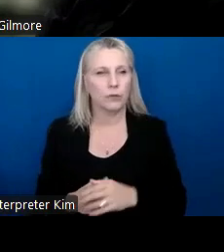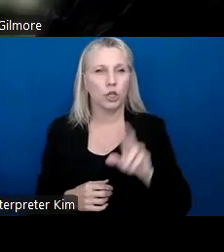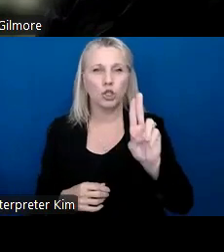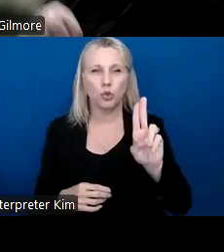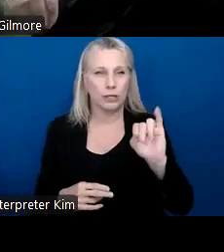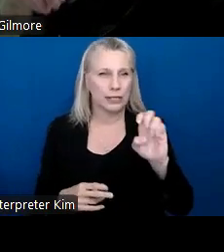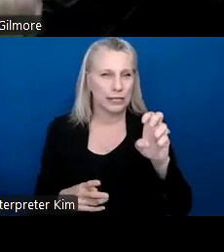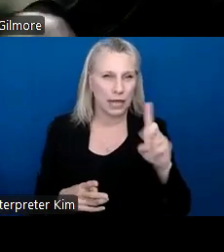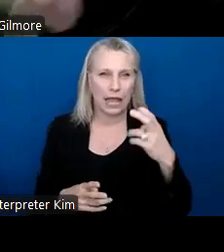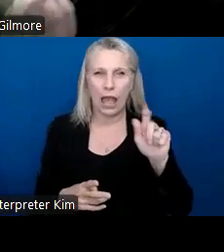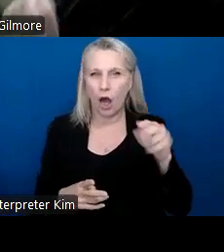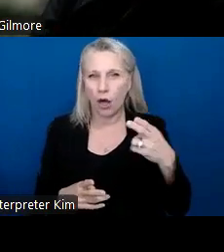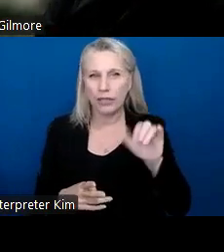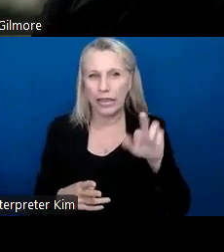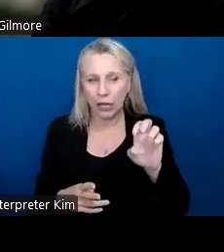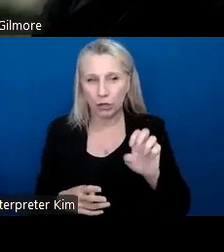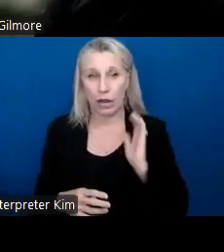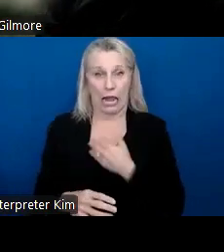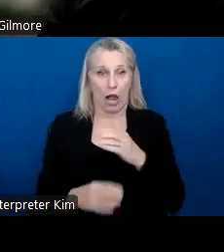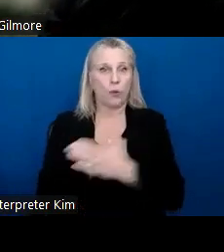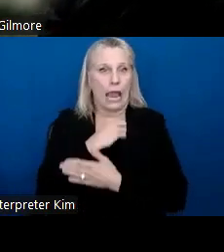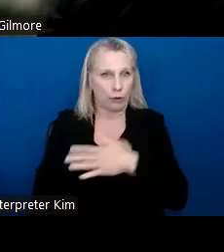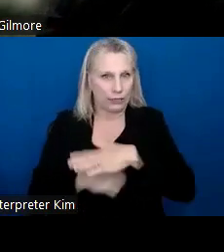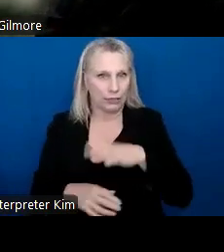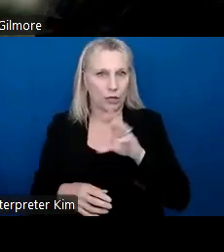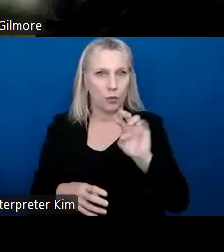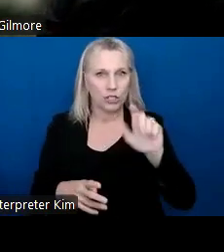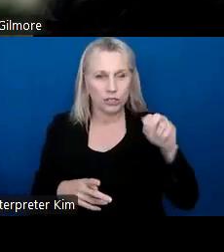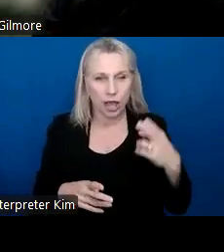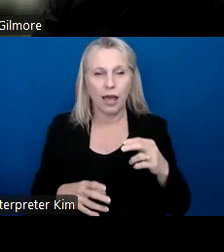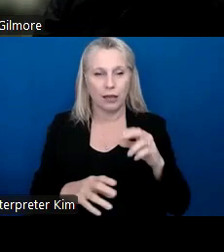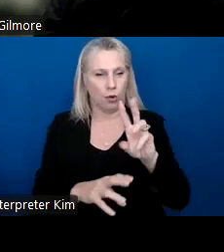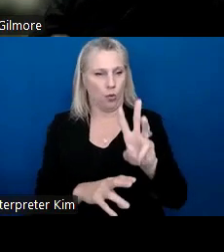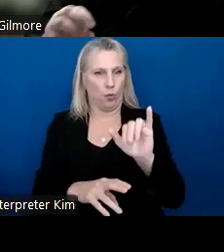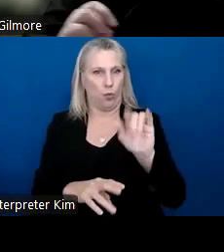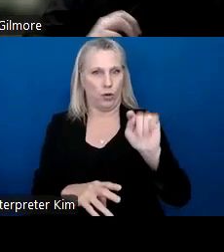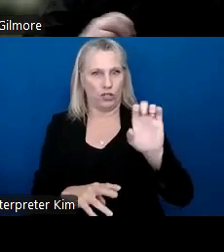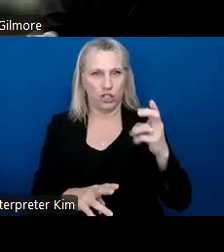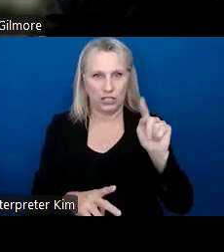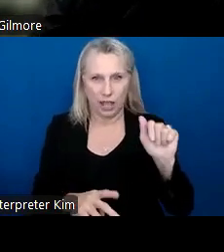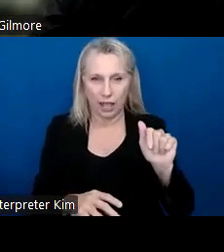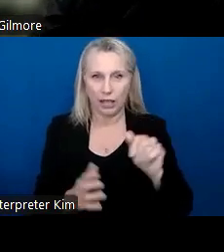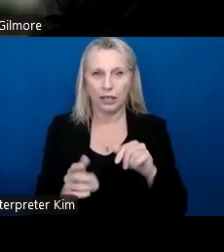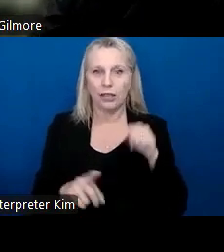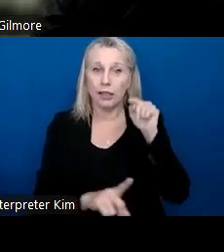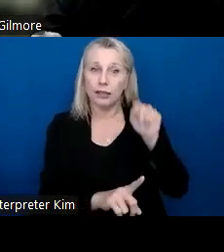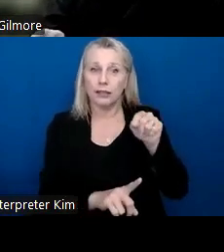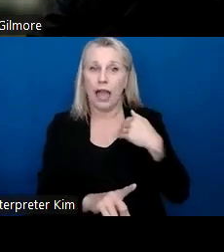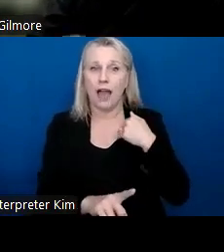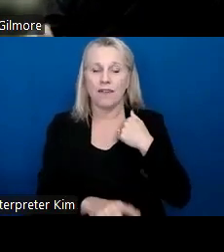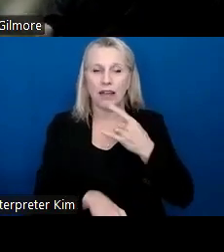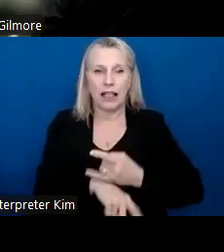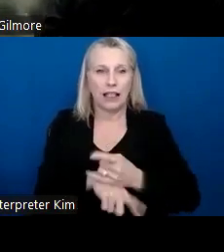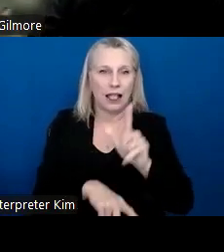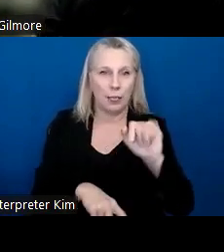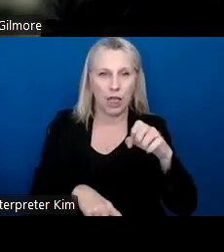is in Sedgwick County, our county here in Wichita, there is a liquor tax. And that money is earmarked to go towards